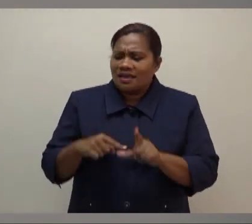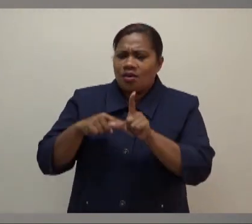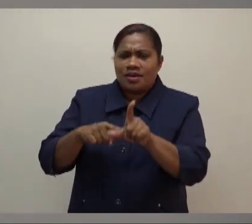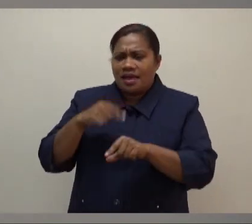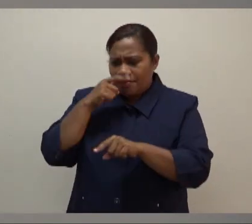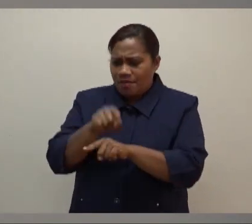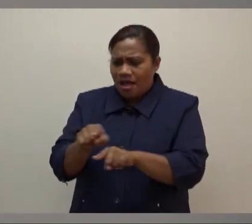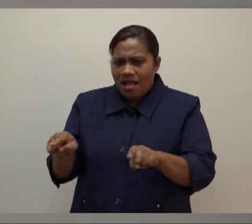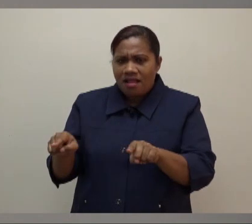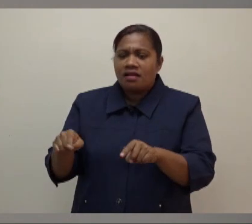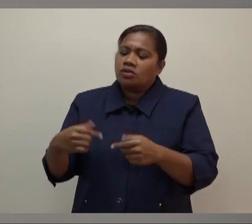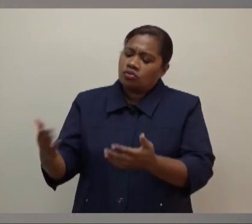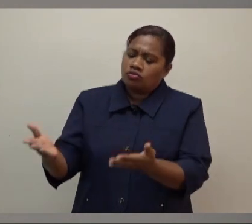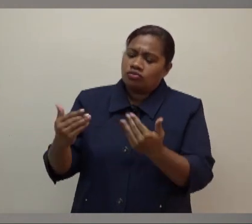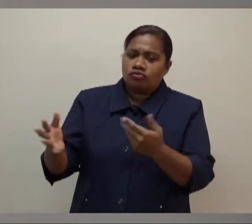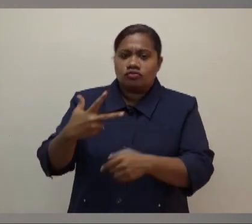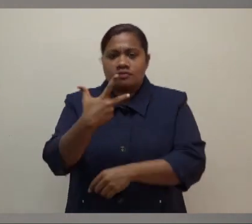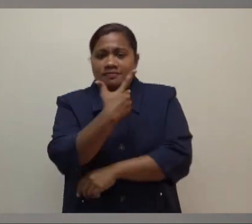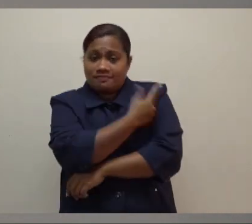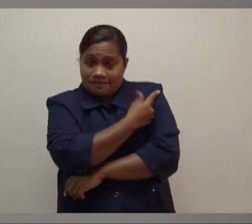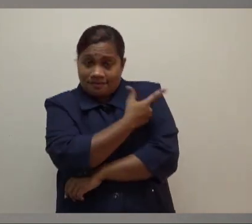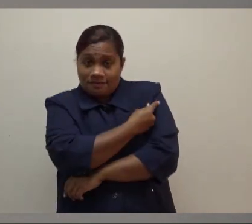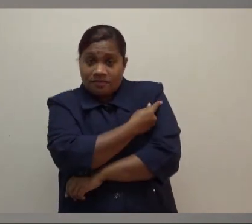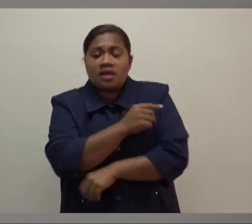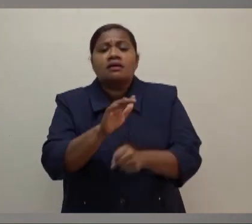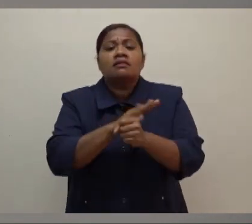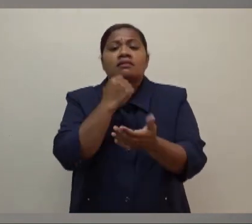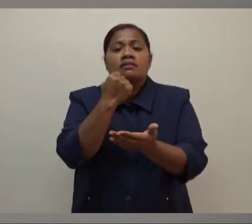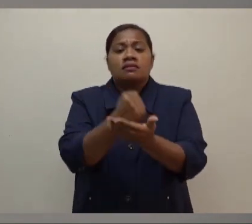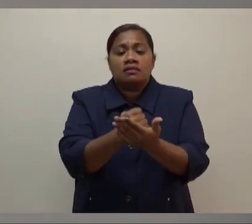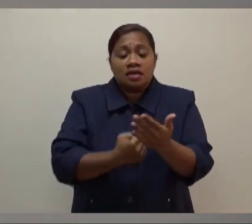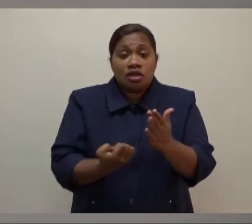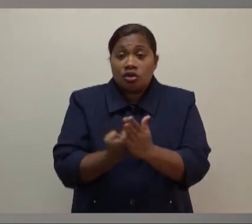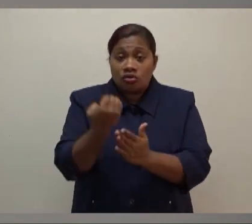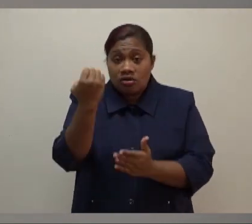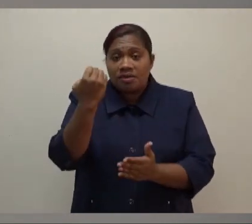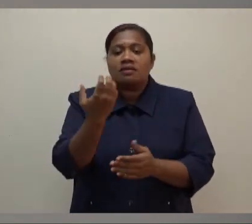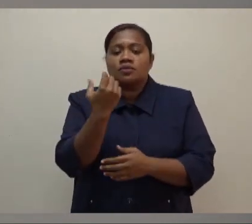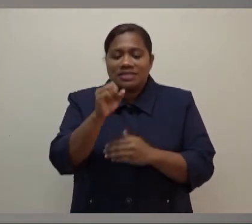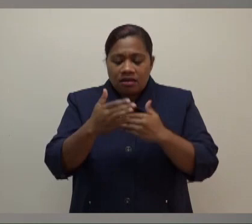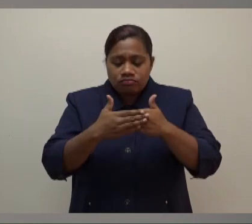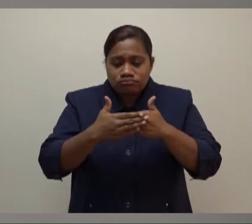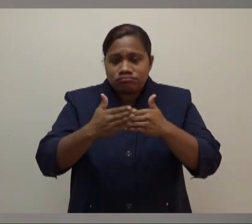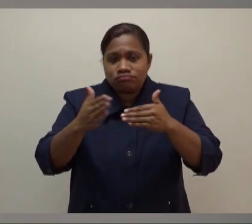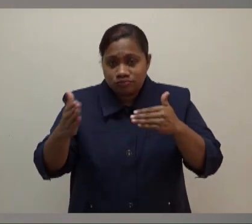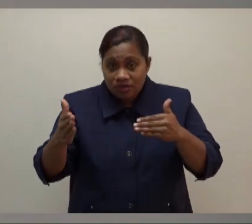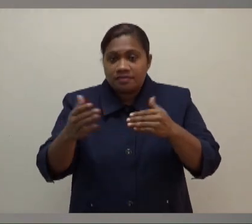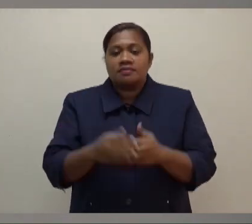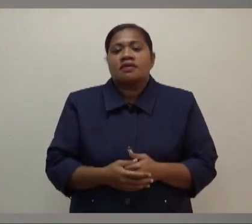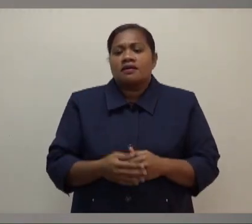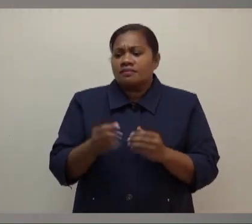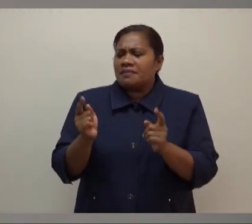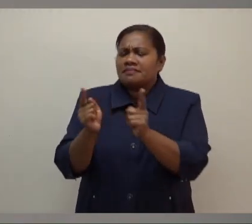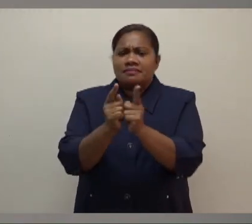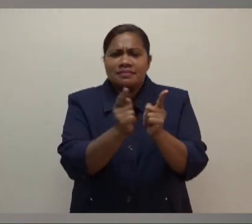also to be vaccinated. Ensure that your economy still open up. I met a couple of the ministers, for example,